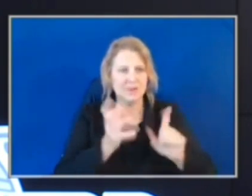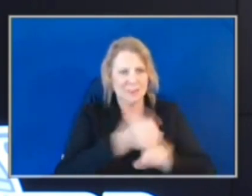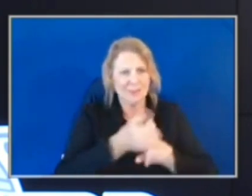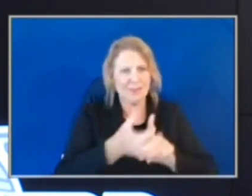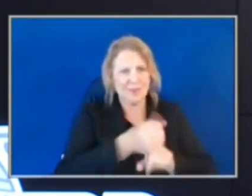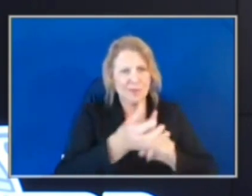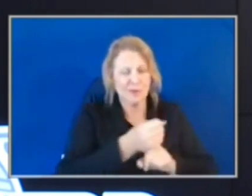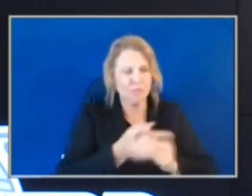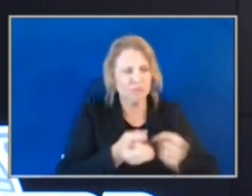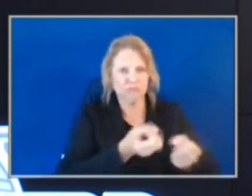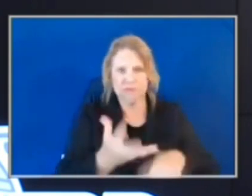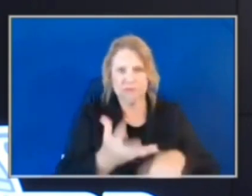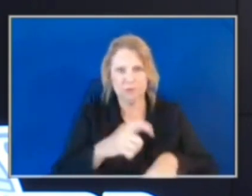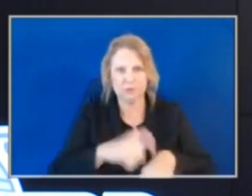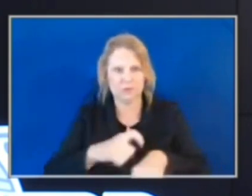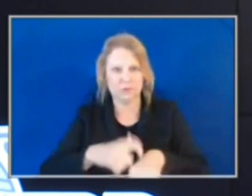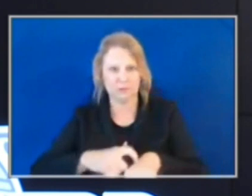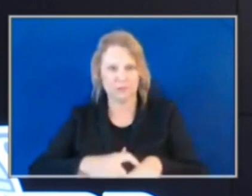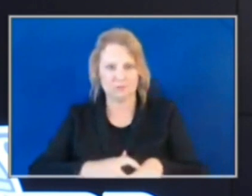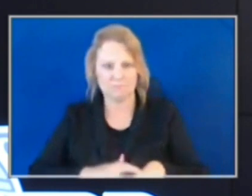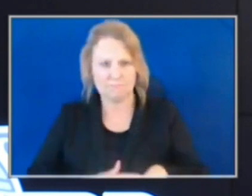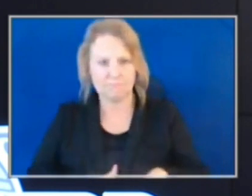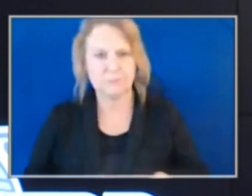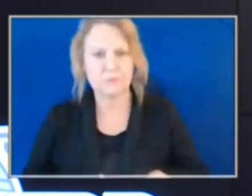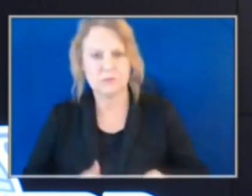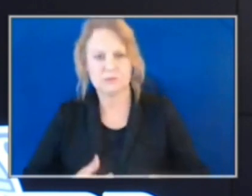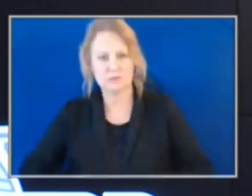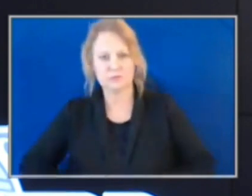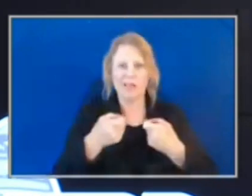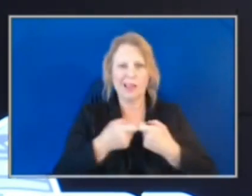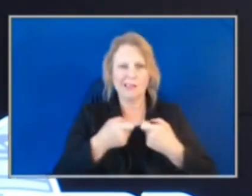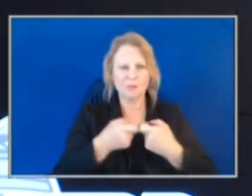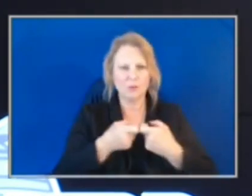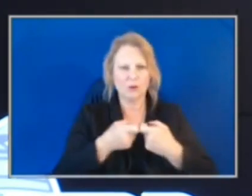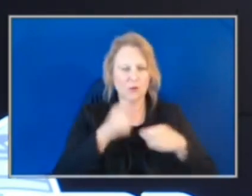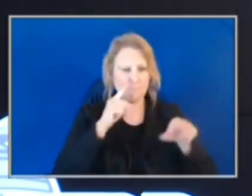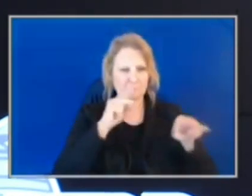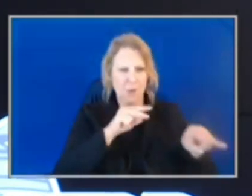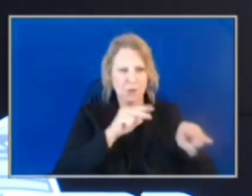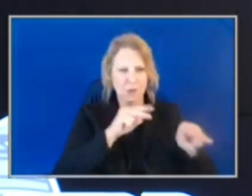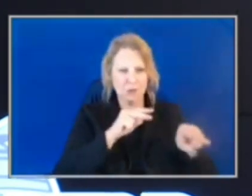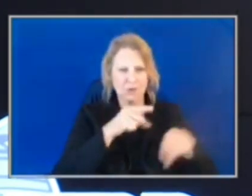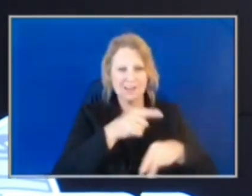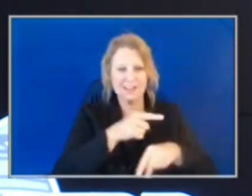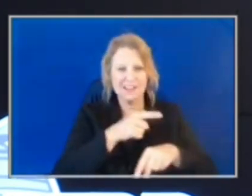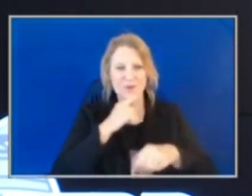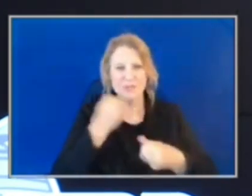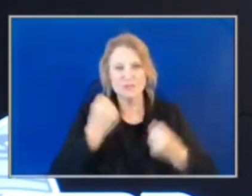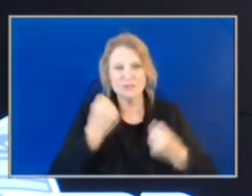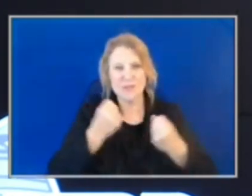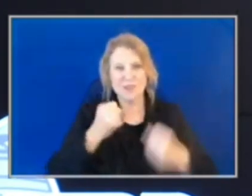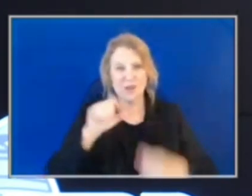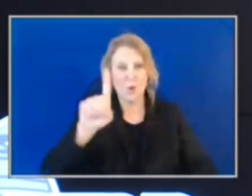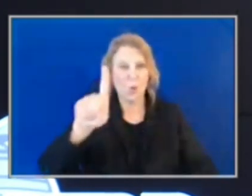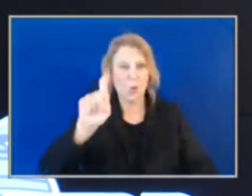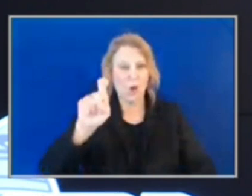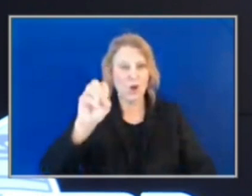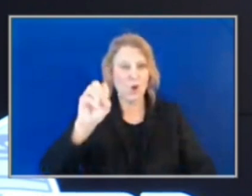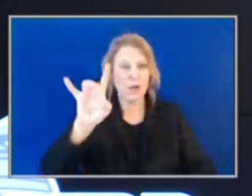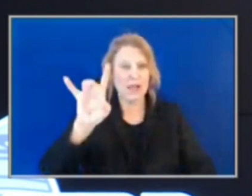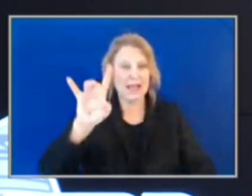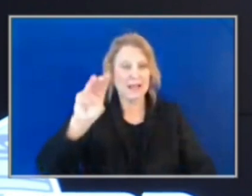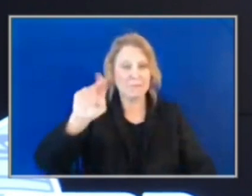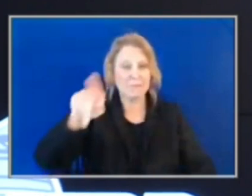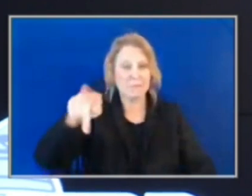And the suspect often escalates their auto thefts into other crimes, like burglary that are driving 108 miles per hour in that stolen car on Charlotte City